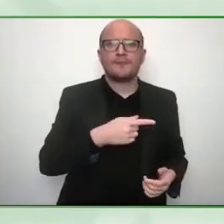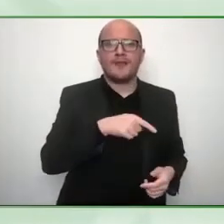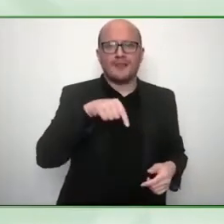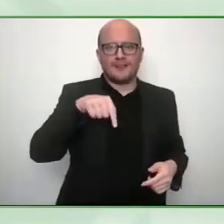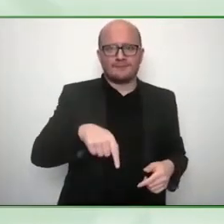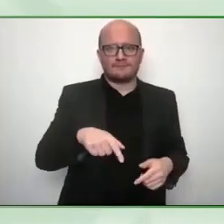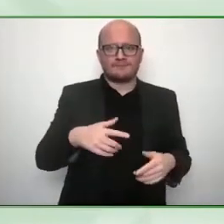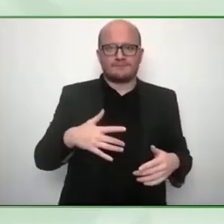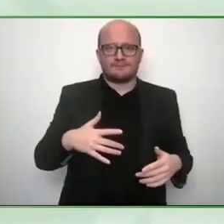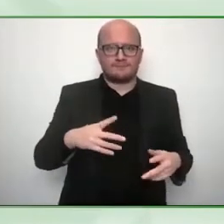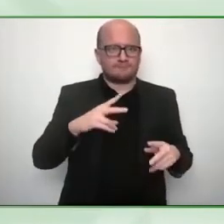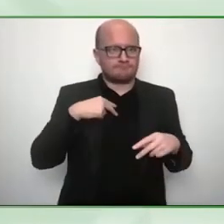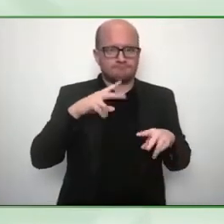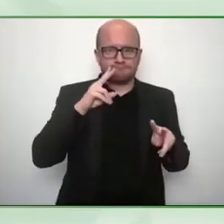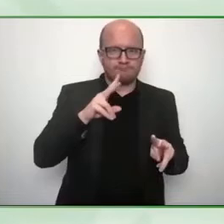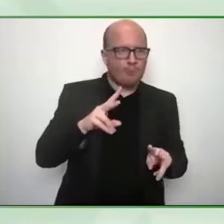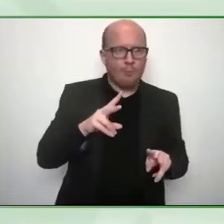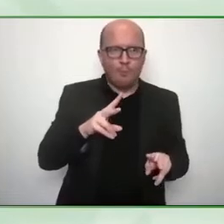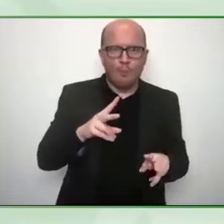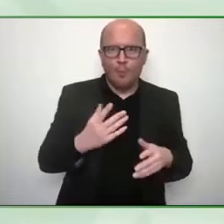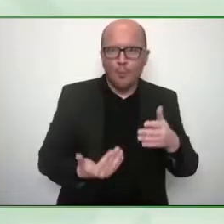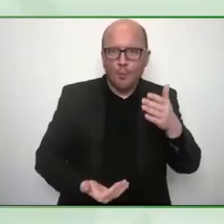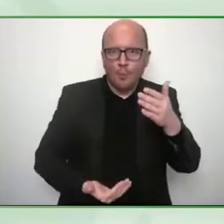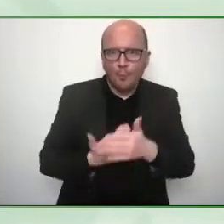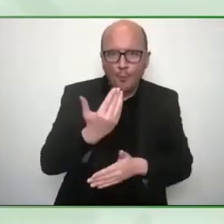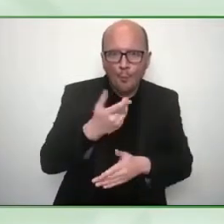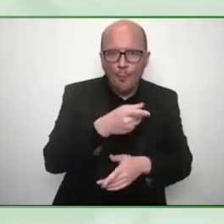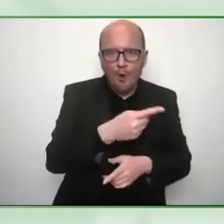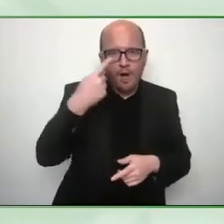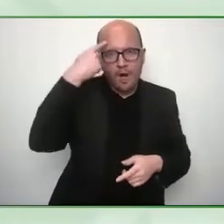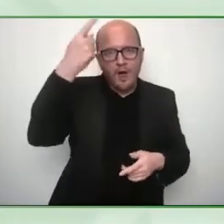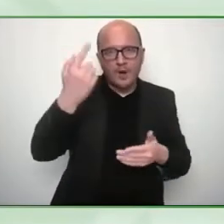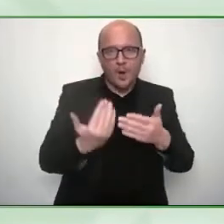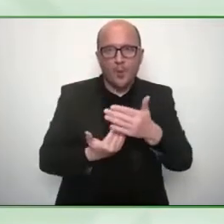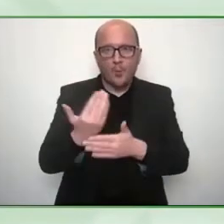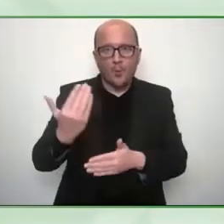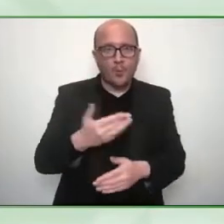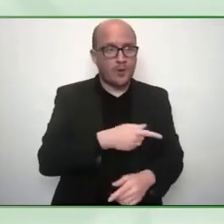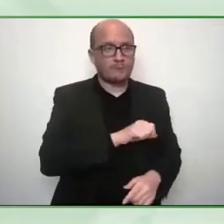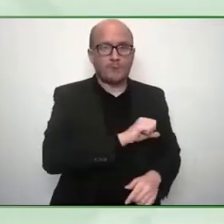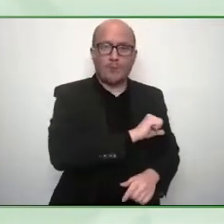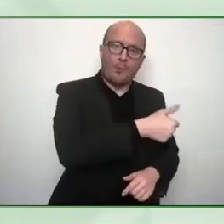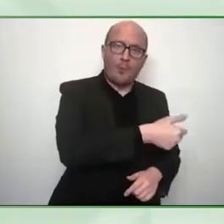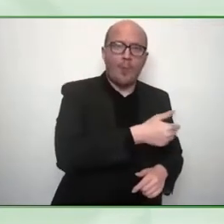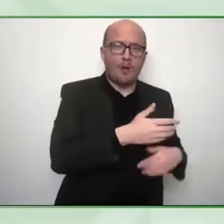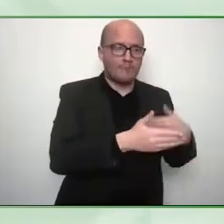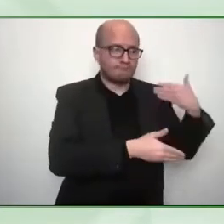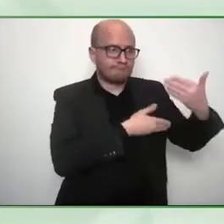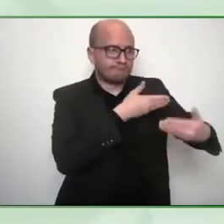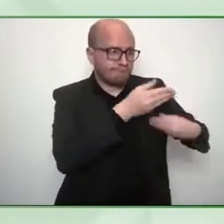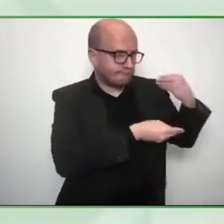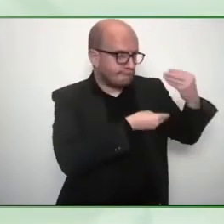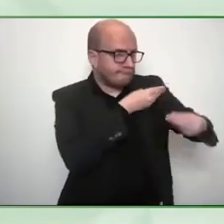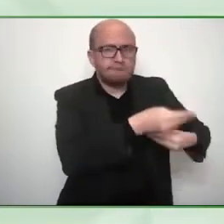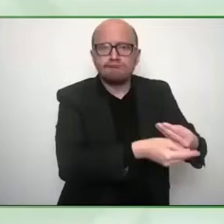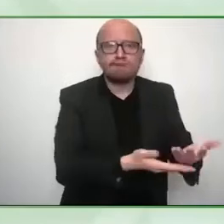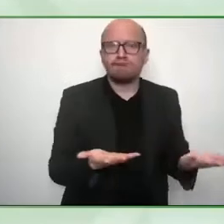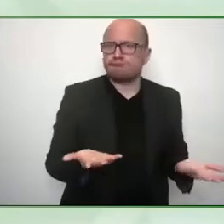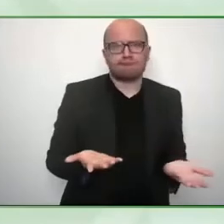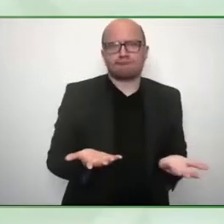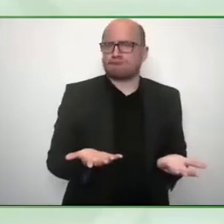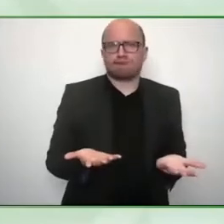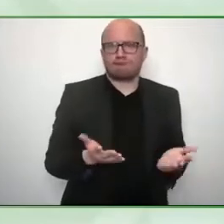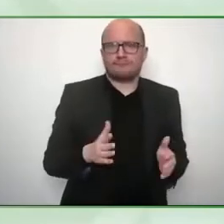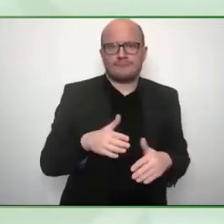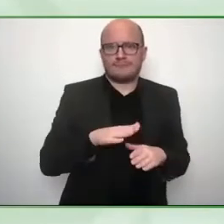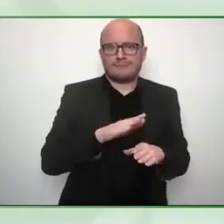you know and we've got to keep saying that and actually i would argue that some of the forced learning you're going through in terms of your delivery model is like tesla